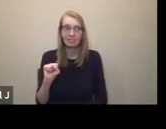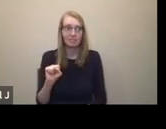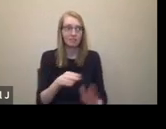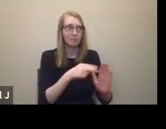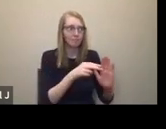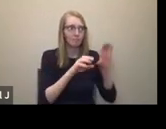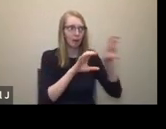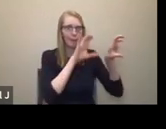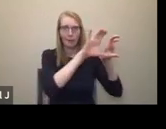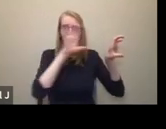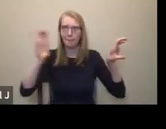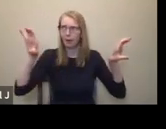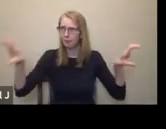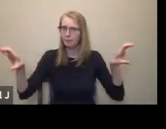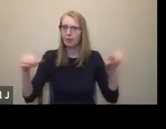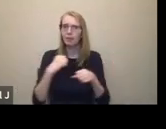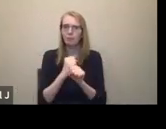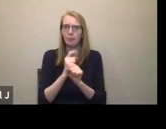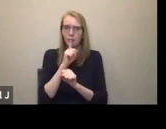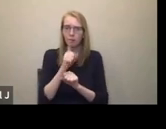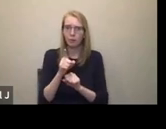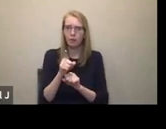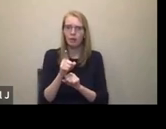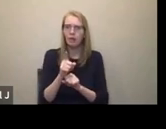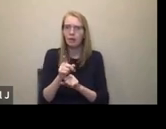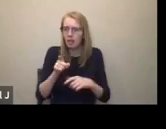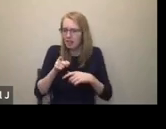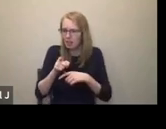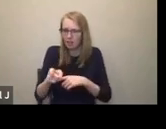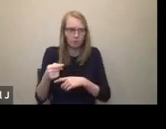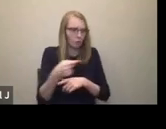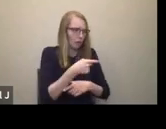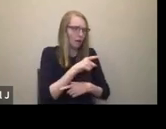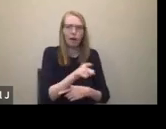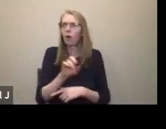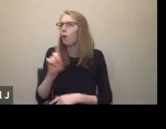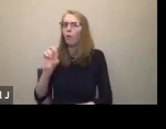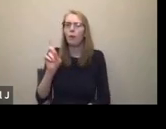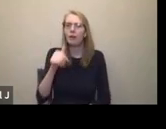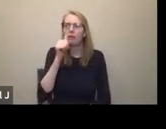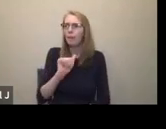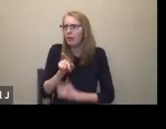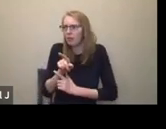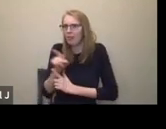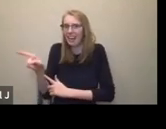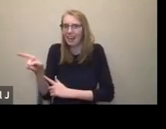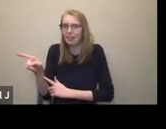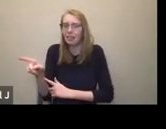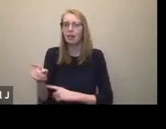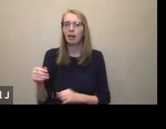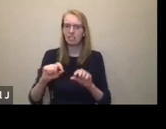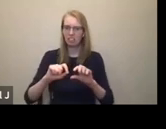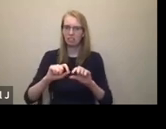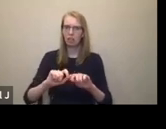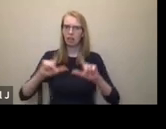sure they know you have directional large print directional signs to the bathrooms, to the bar, to all the spaces that your patrons can